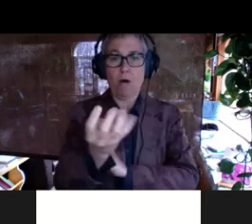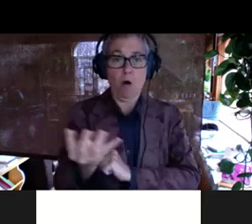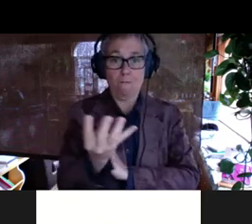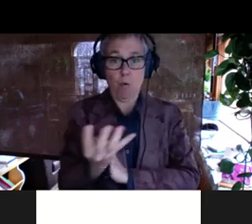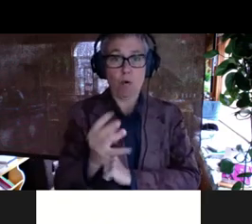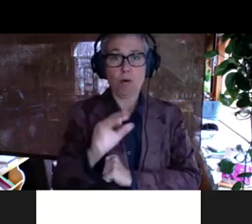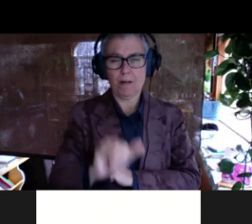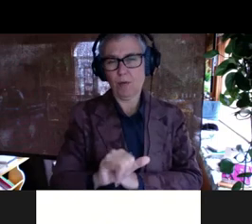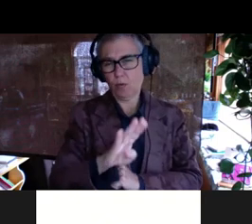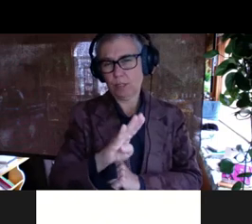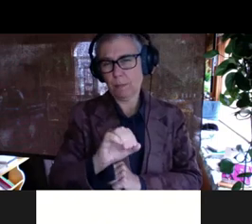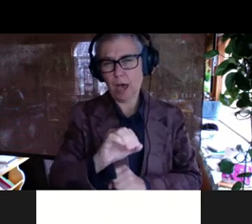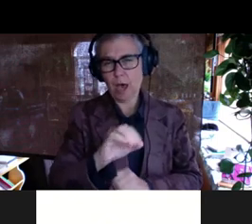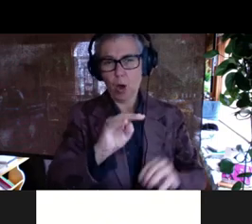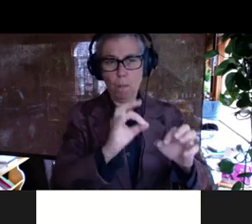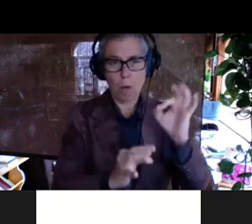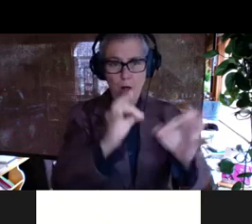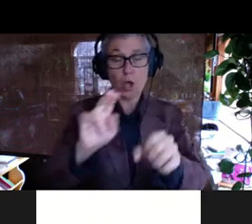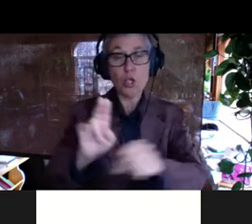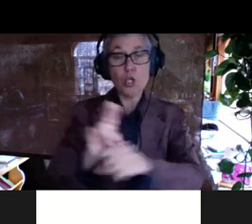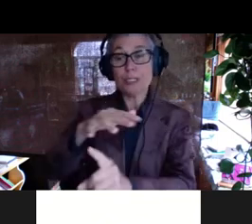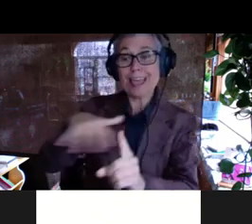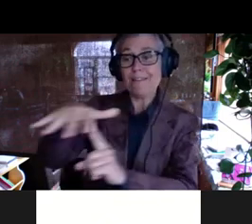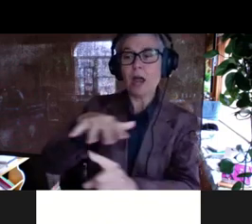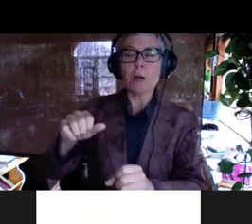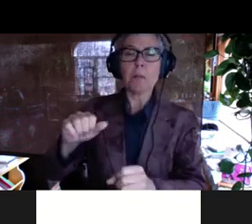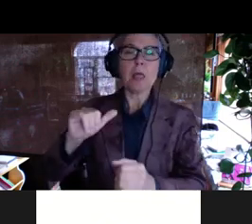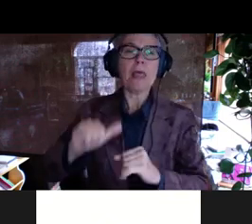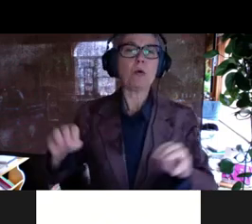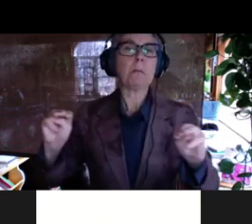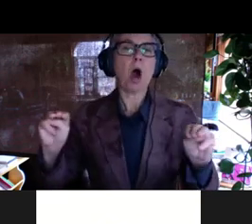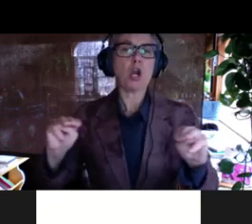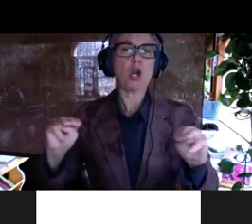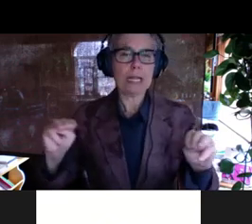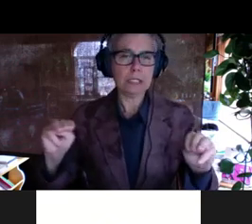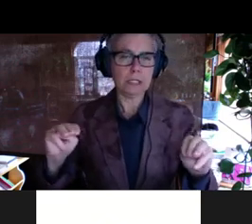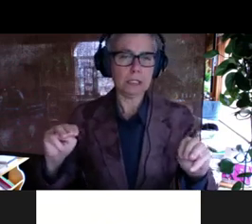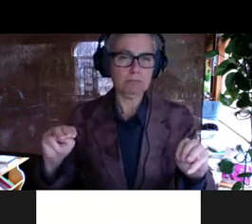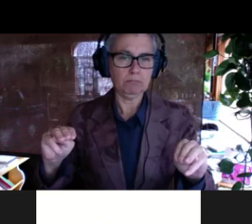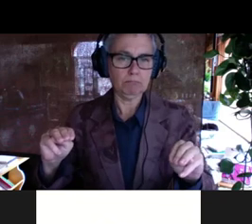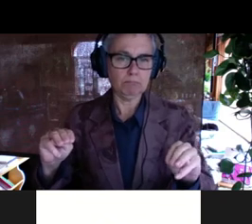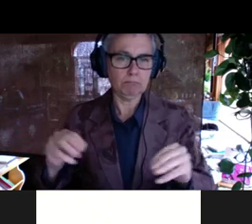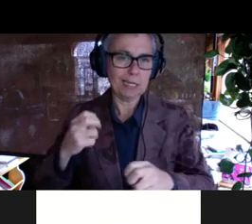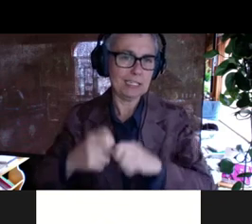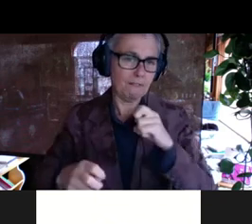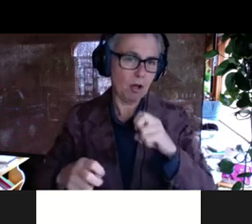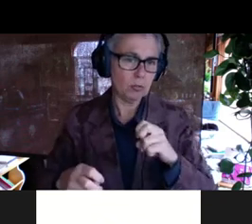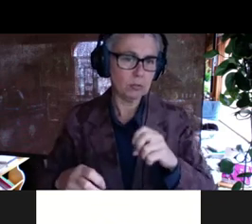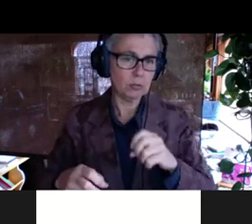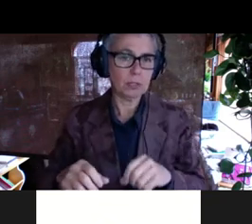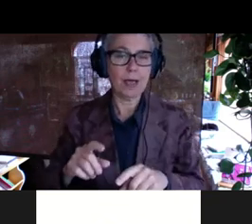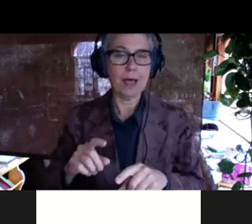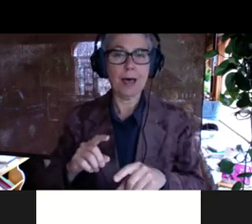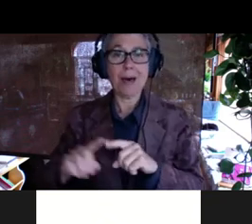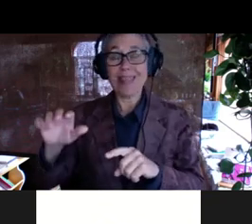biomolecules using an environment that was moderately difficult. And unfortunately that compromise